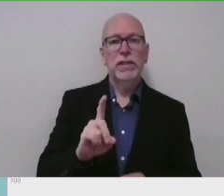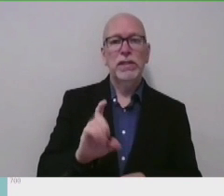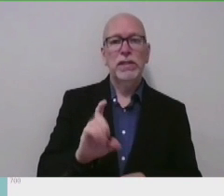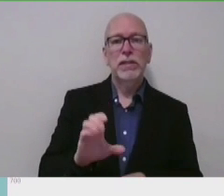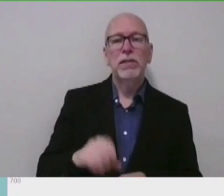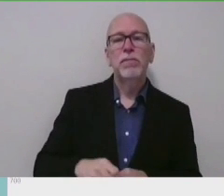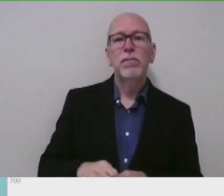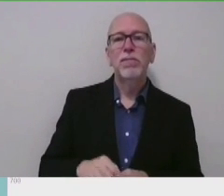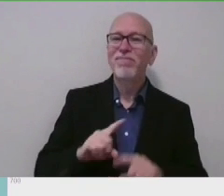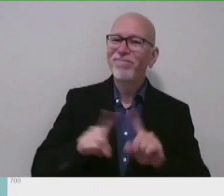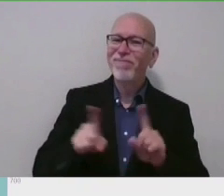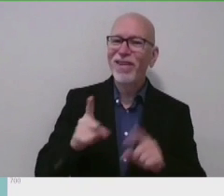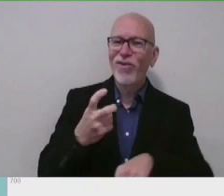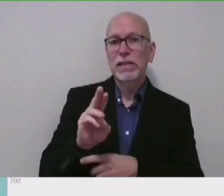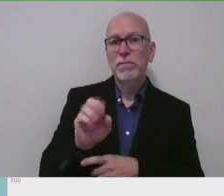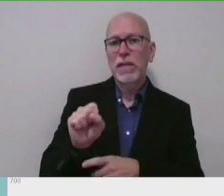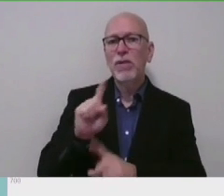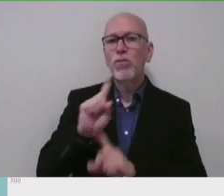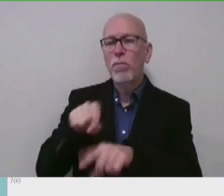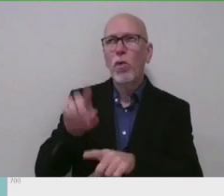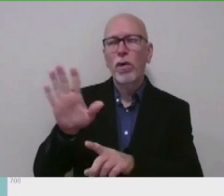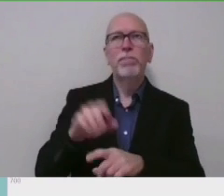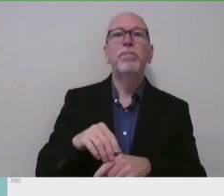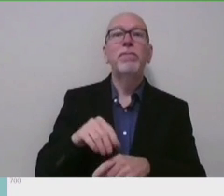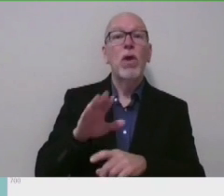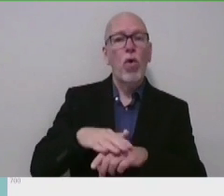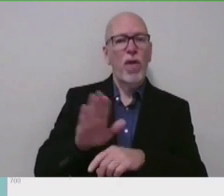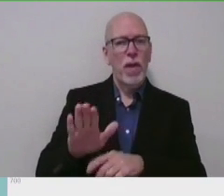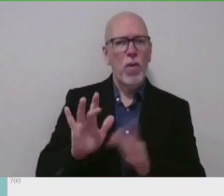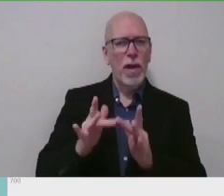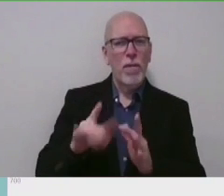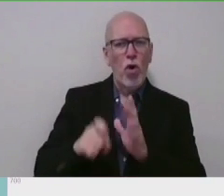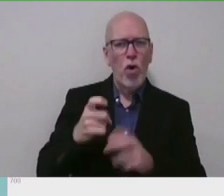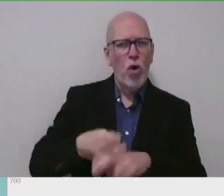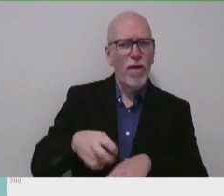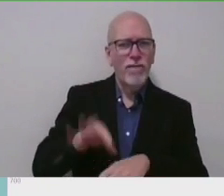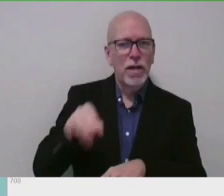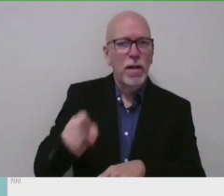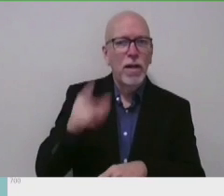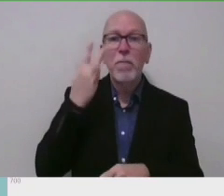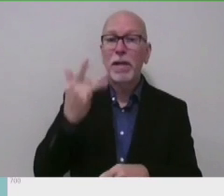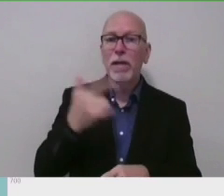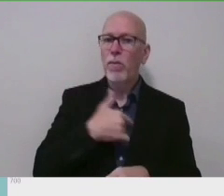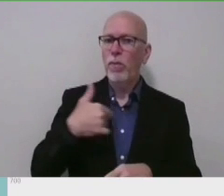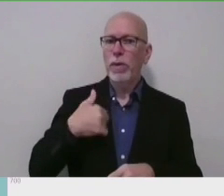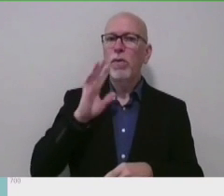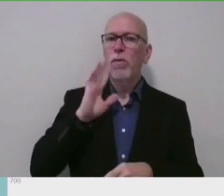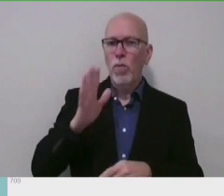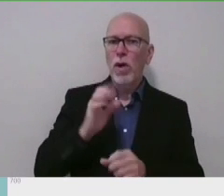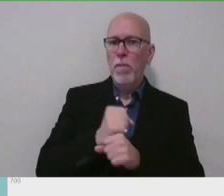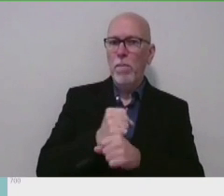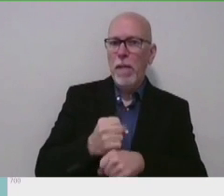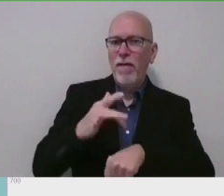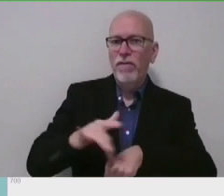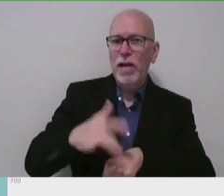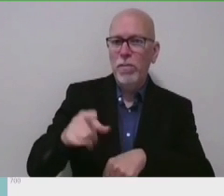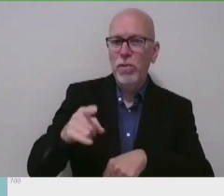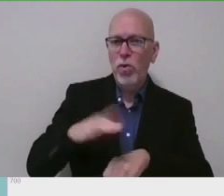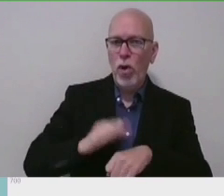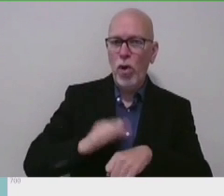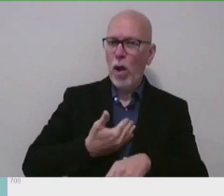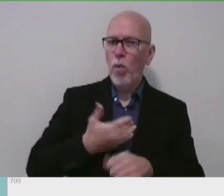difficult to find on CMS on their website, we are going to make that available on our website